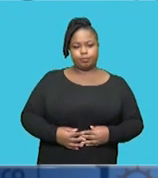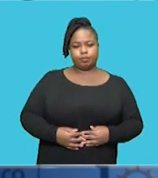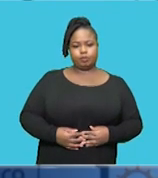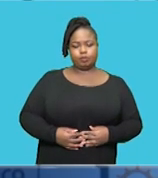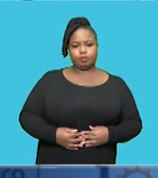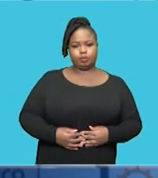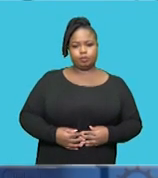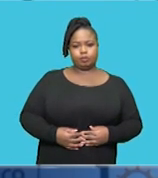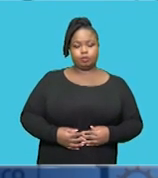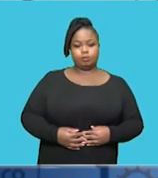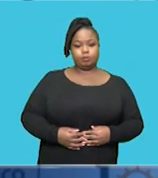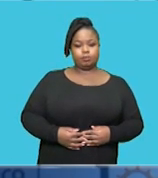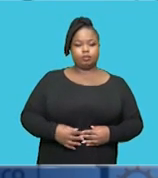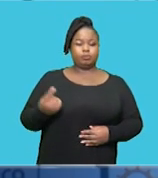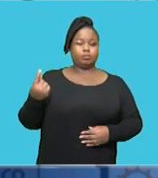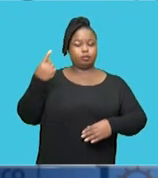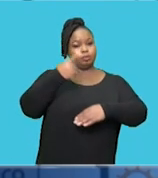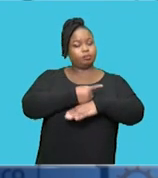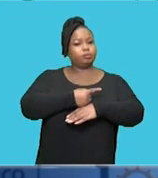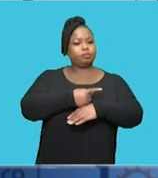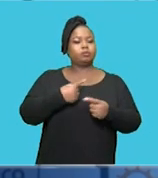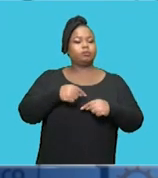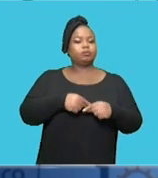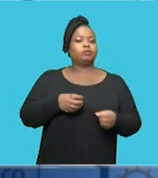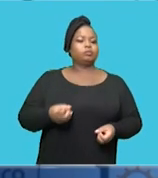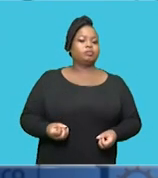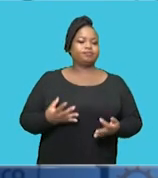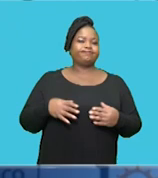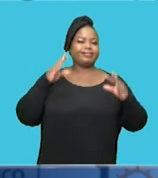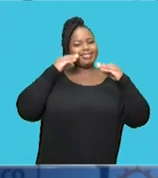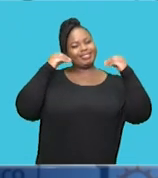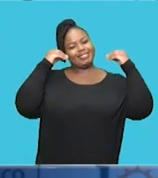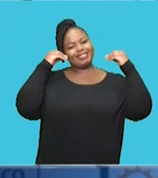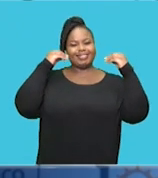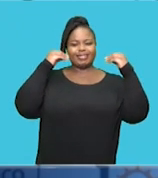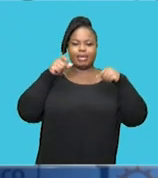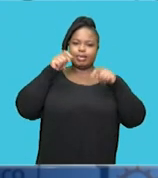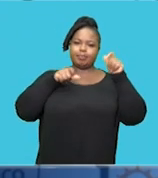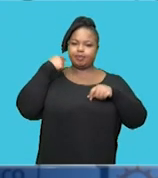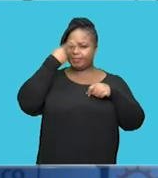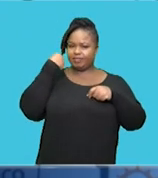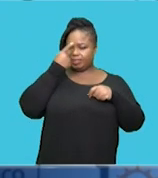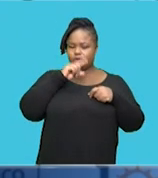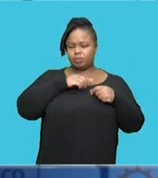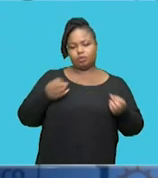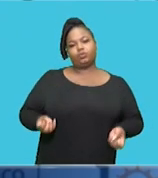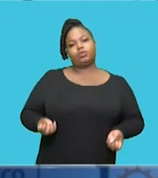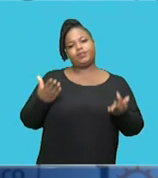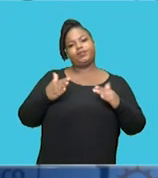So the day is going to be the day where we put people smile on people faces Because Zopabanto